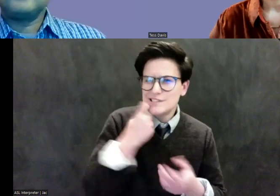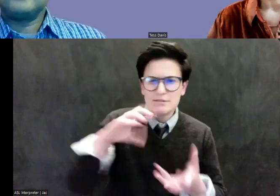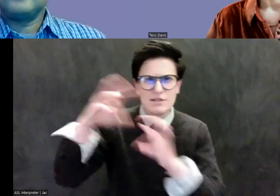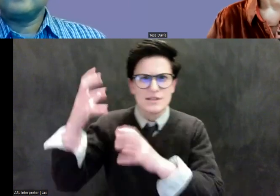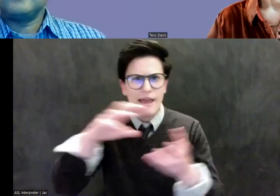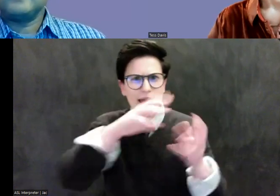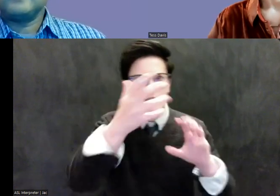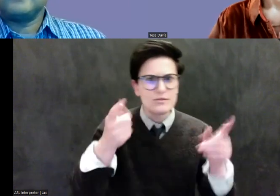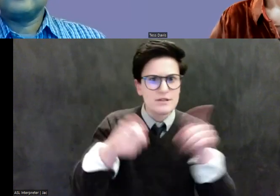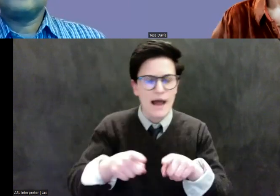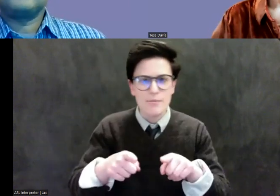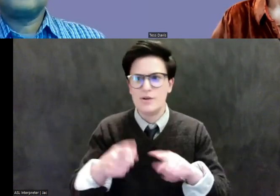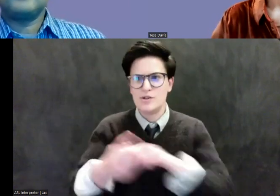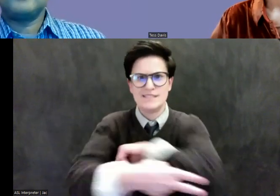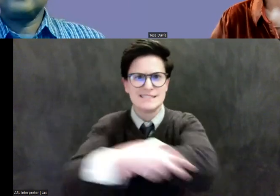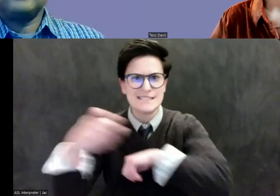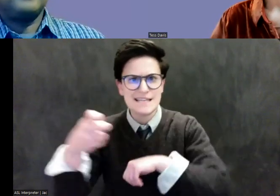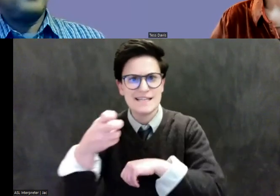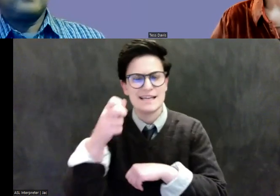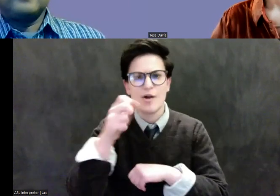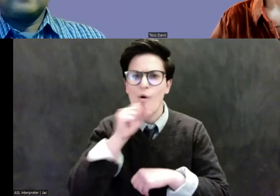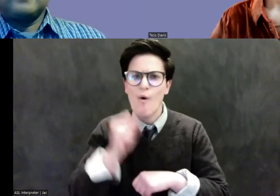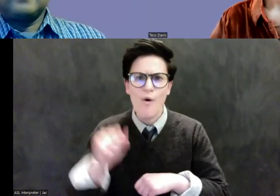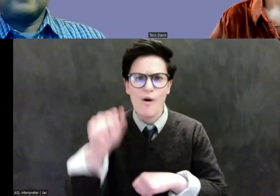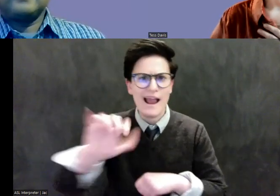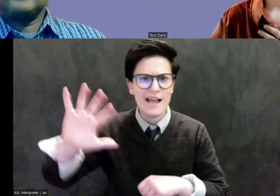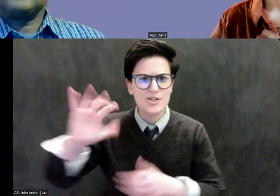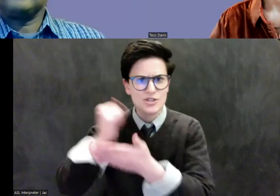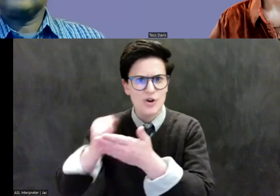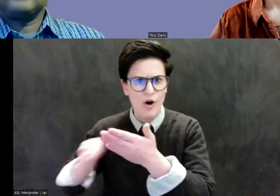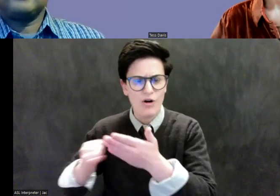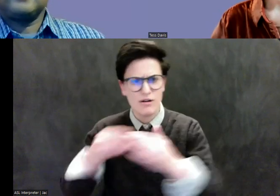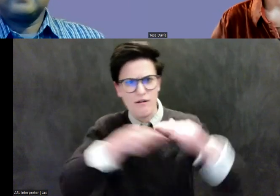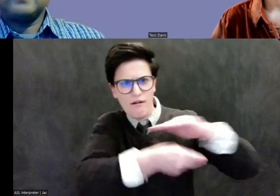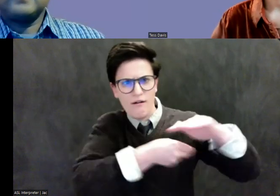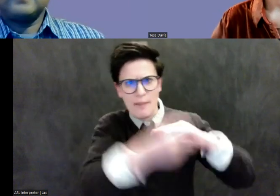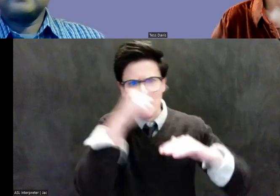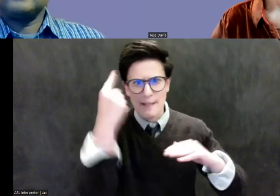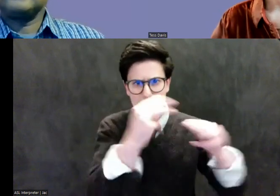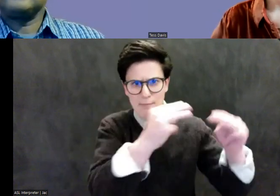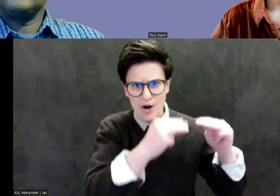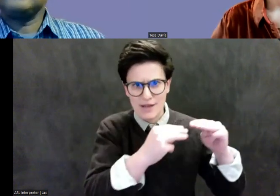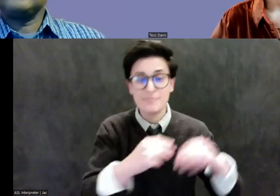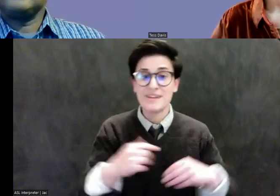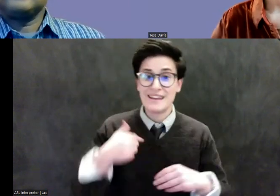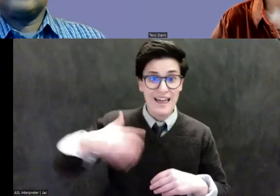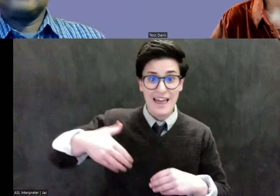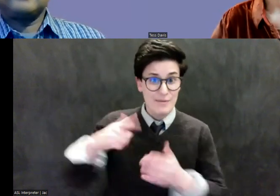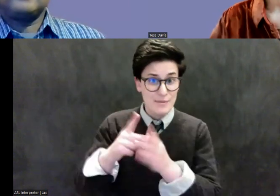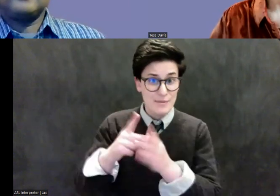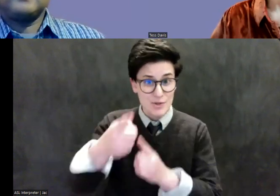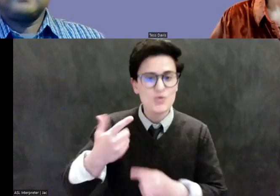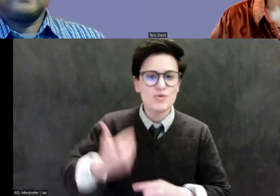market. For those of you who I've not had the pleasure of meeting, again, my name is Tess Davis. I'm the executive director of the